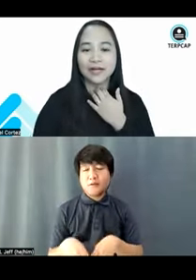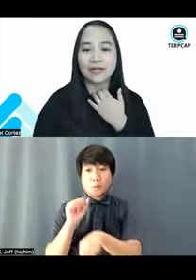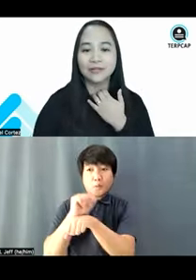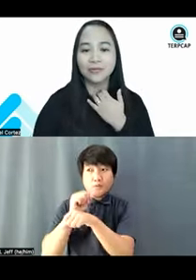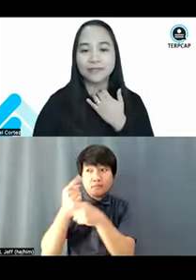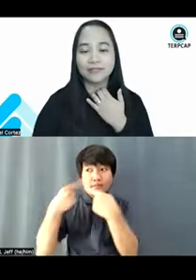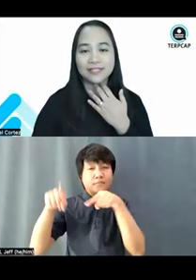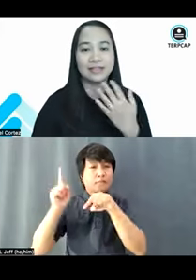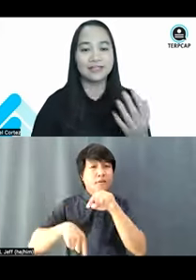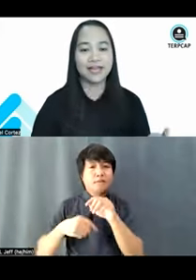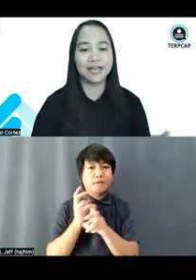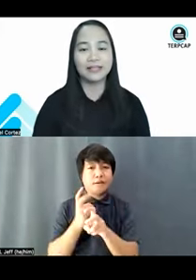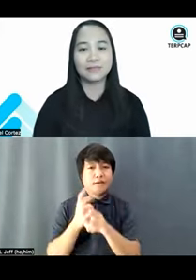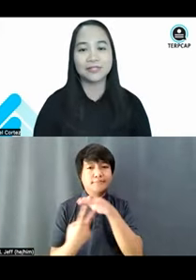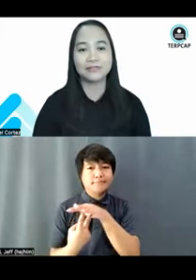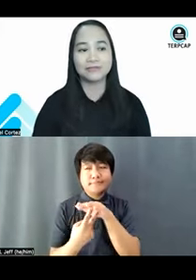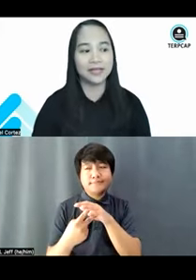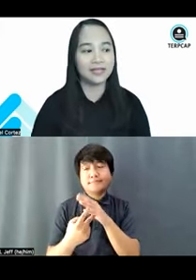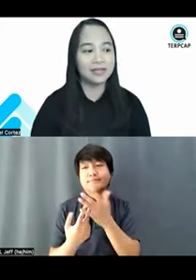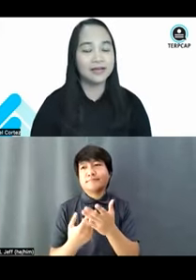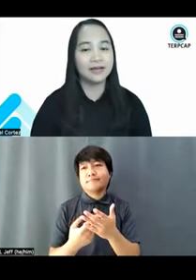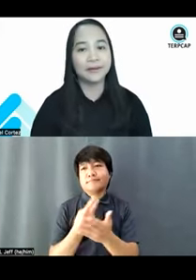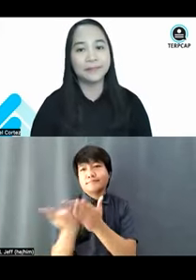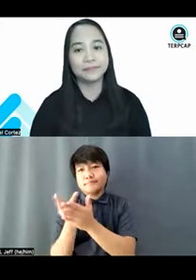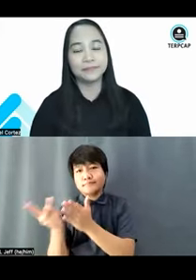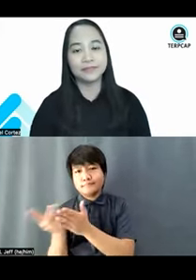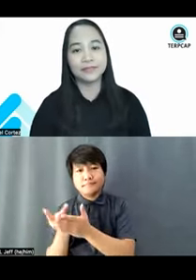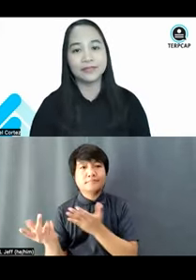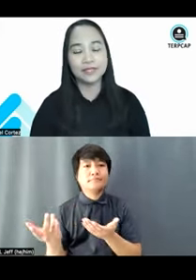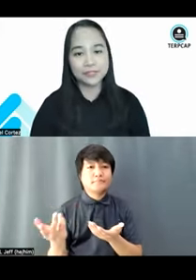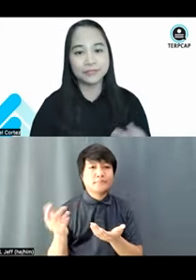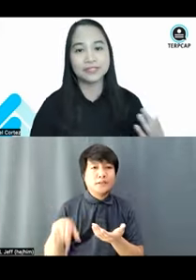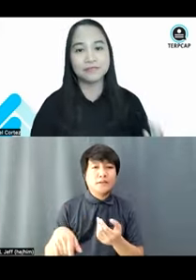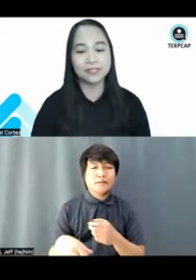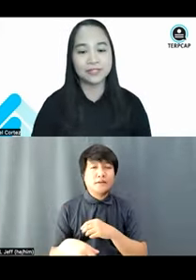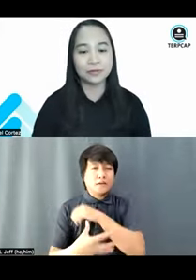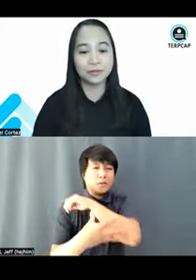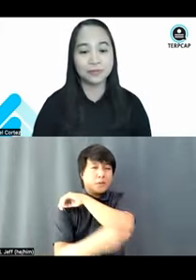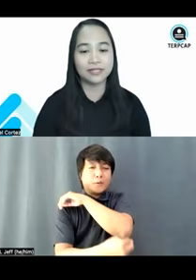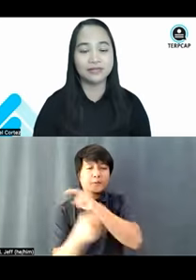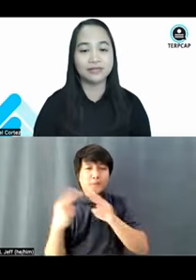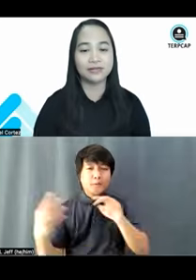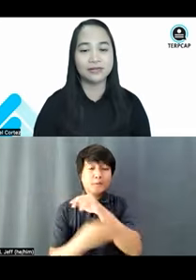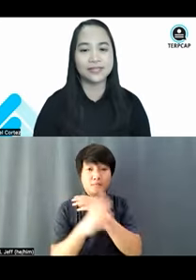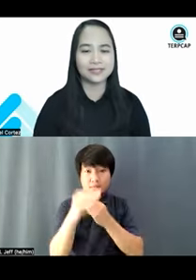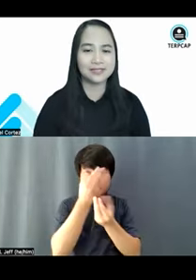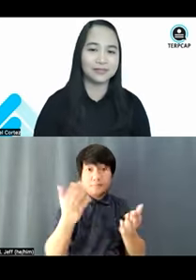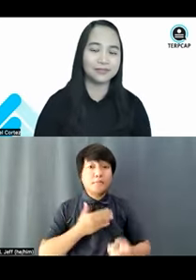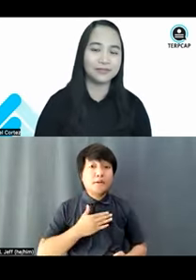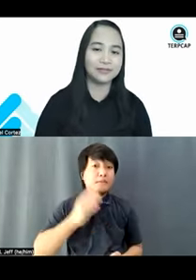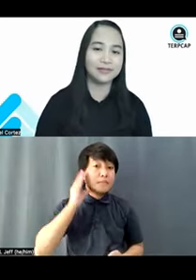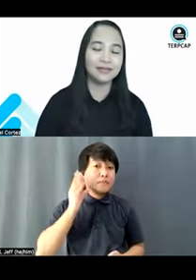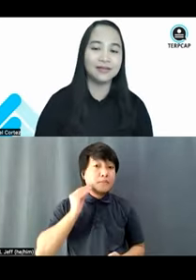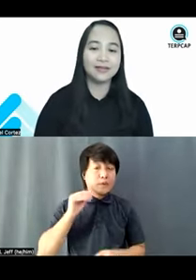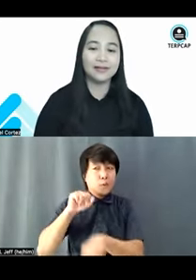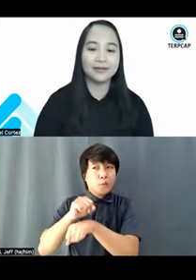you know, you know, one of the things that I'd like to highlight, because of my years of experience in corporate, is, you